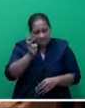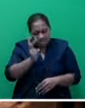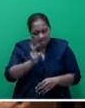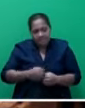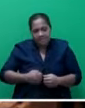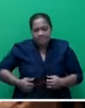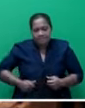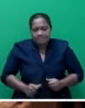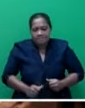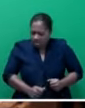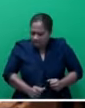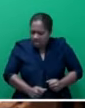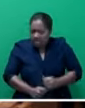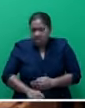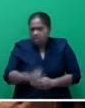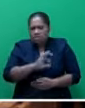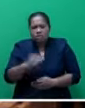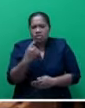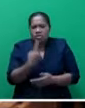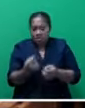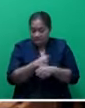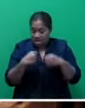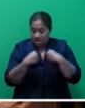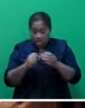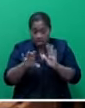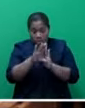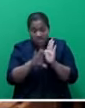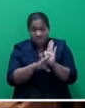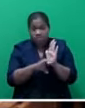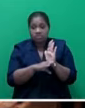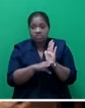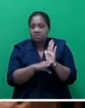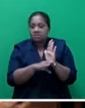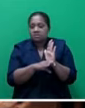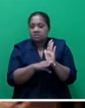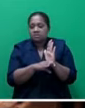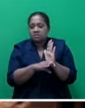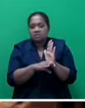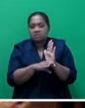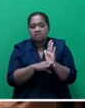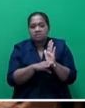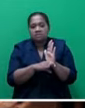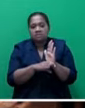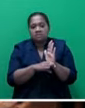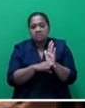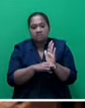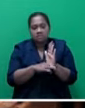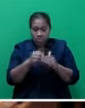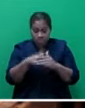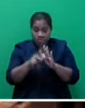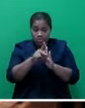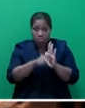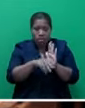it's not only in our Constitution. Of course, in the protocols